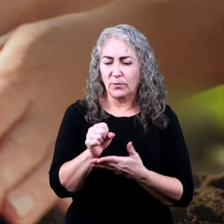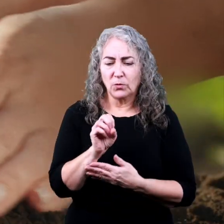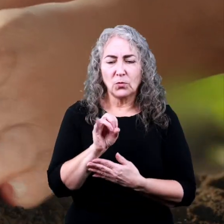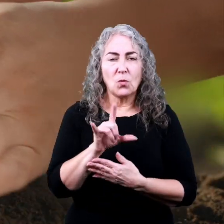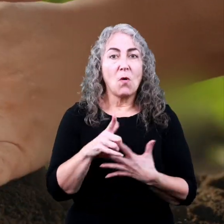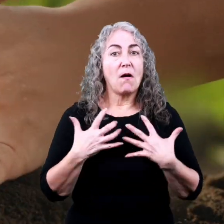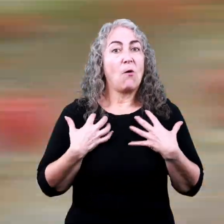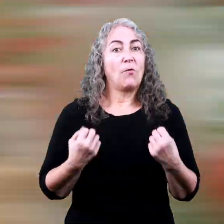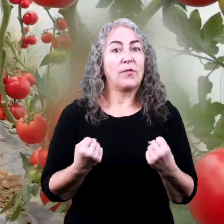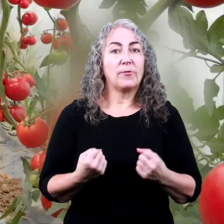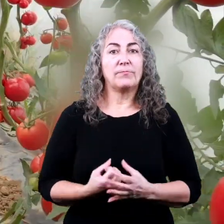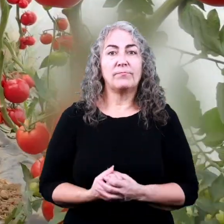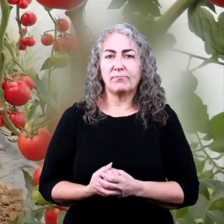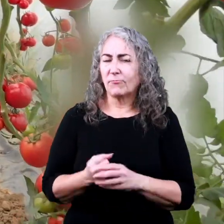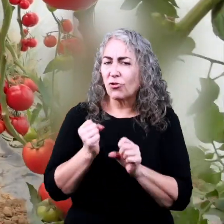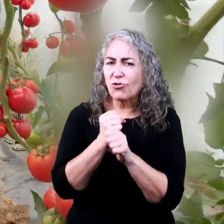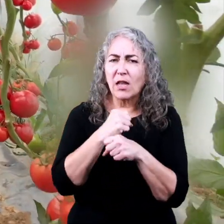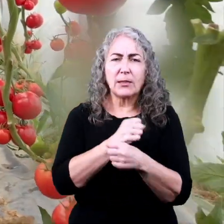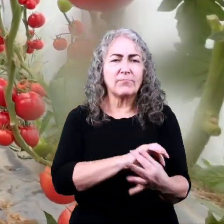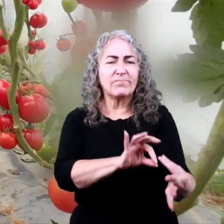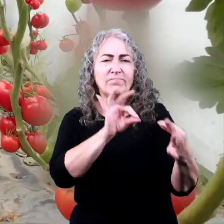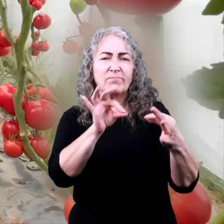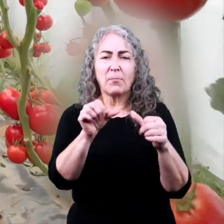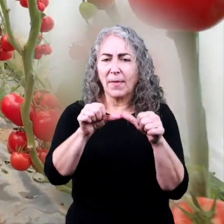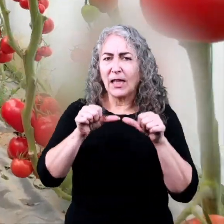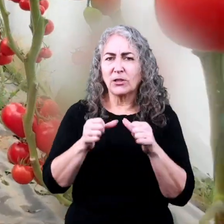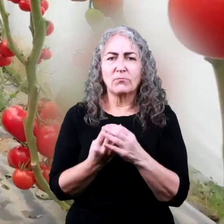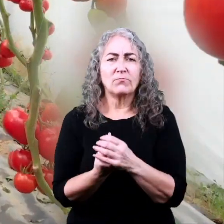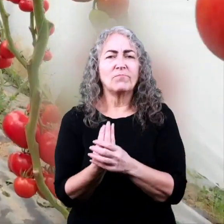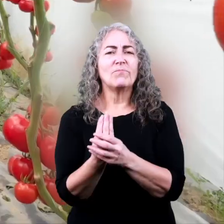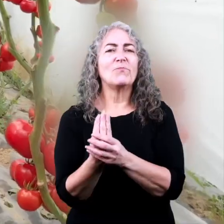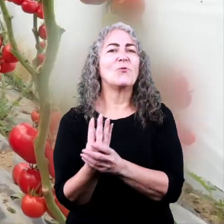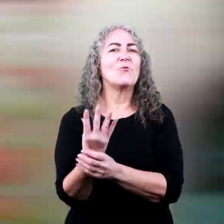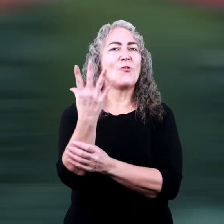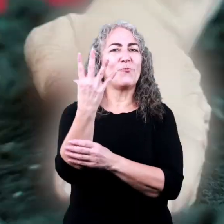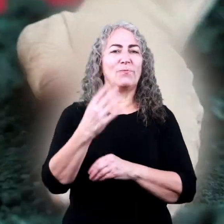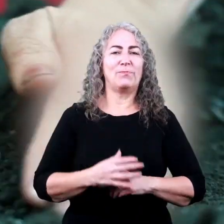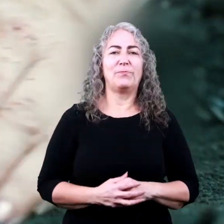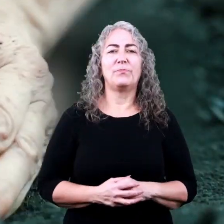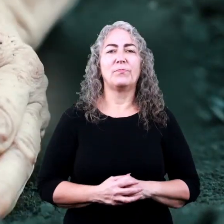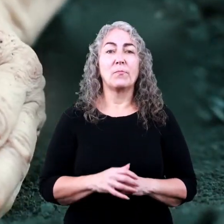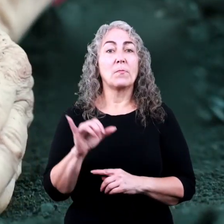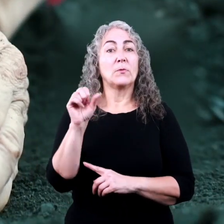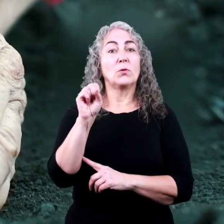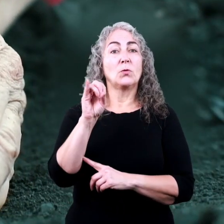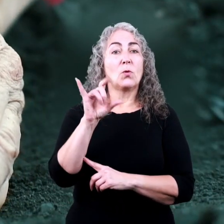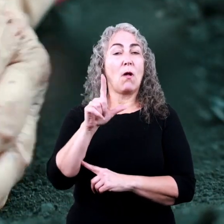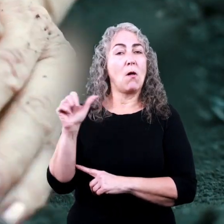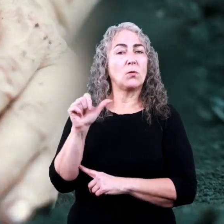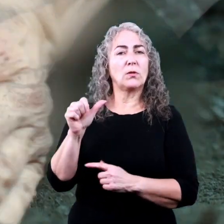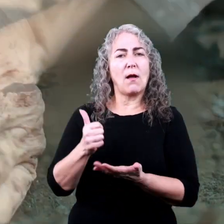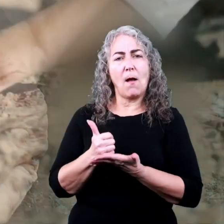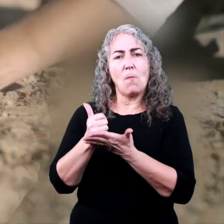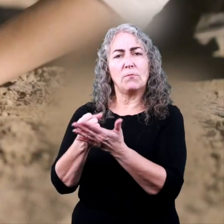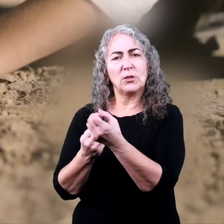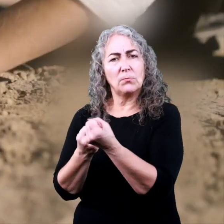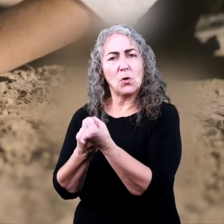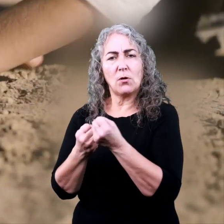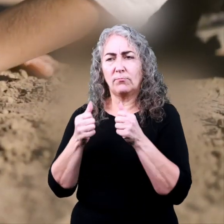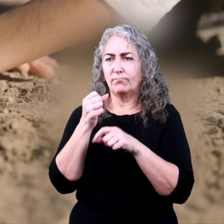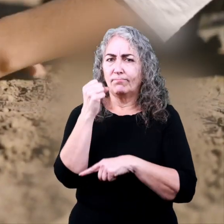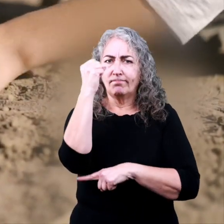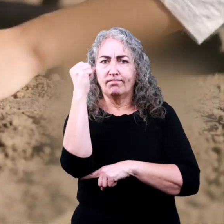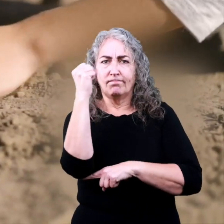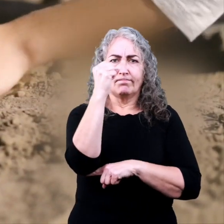healthy and create the perfect place for a plant to grow. Soil also gives support to plants and